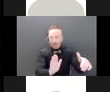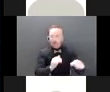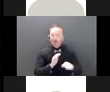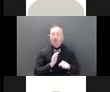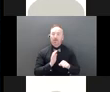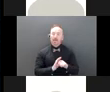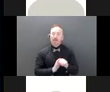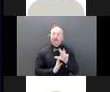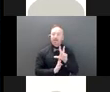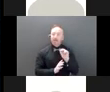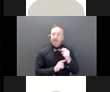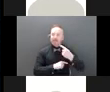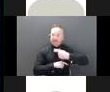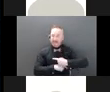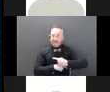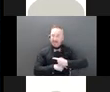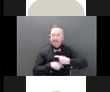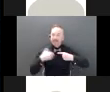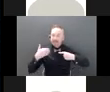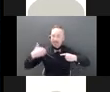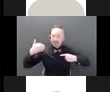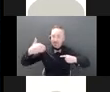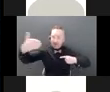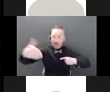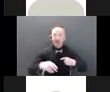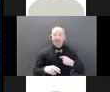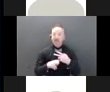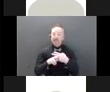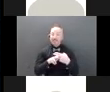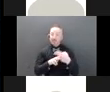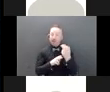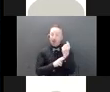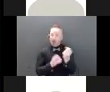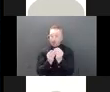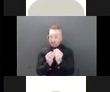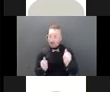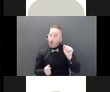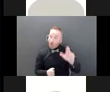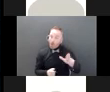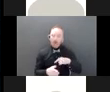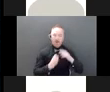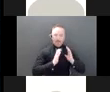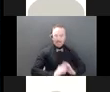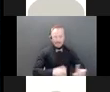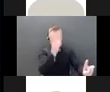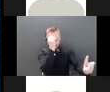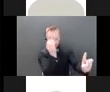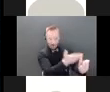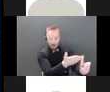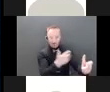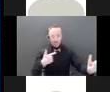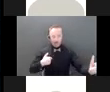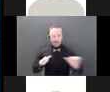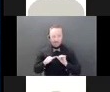they must either revoke the hold or provide a further notice to you, the client, of their decision to continue the hold along with reasons.